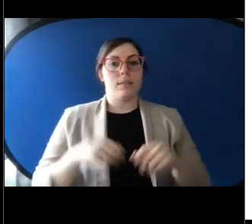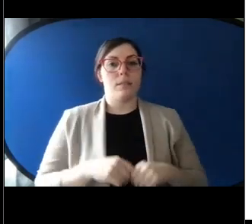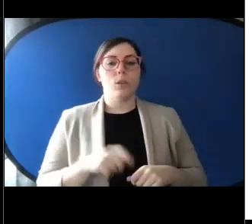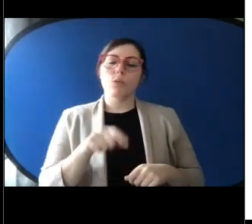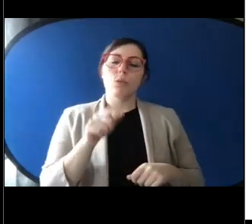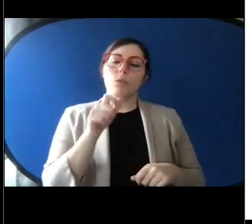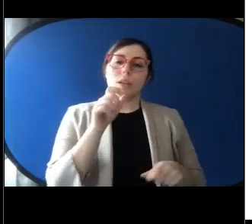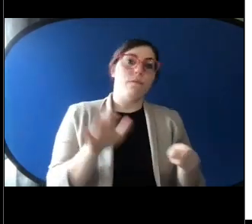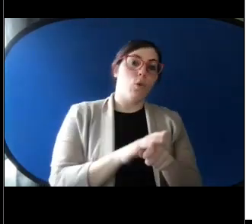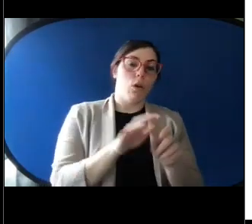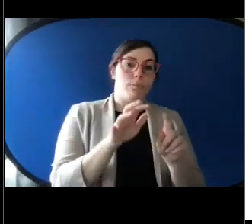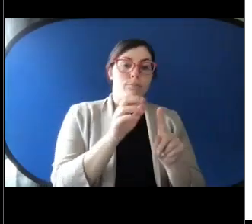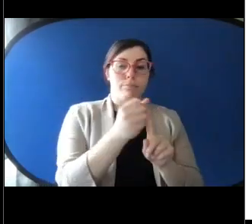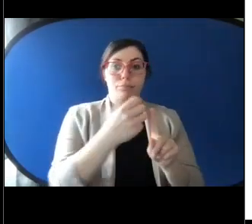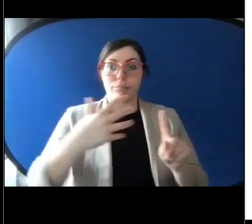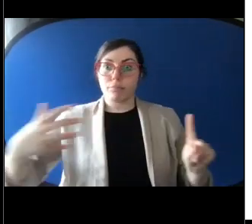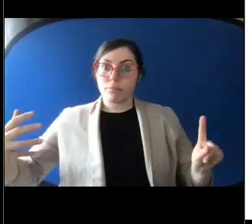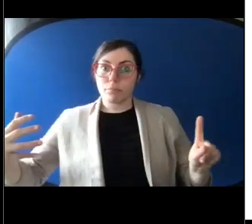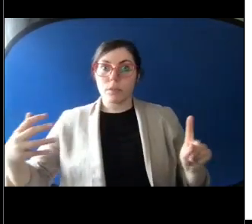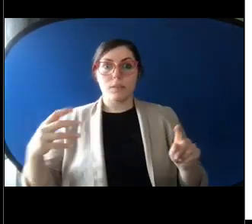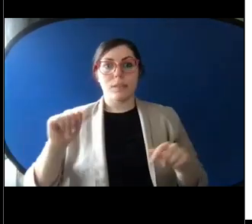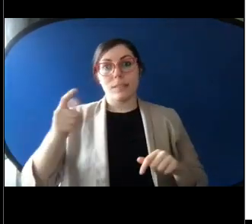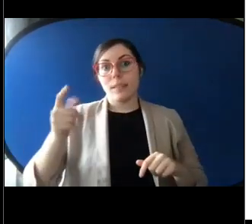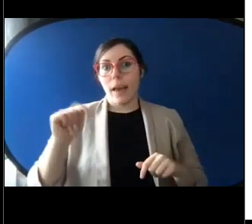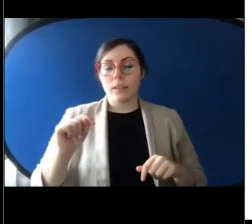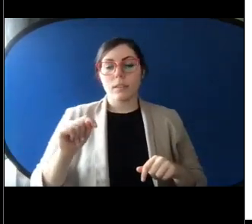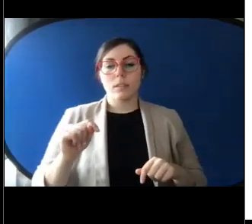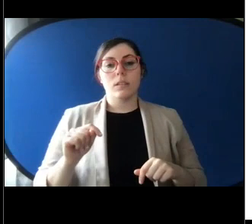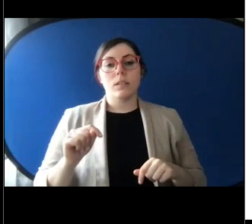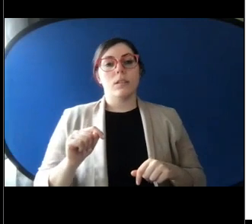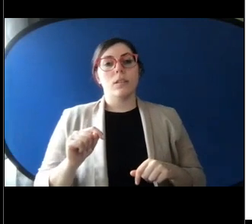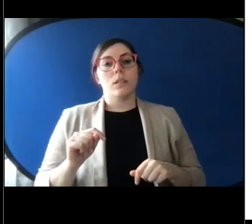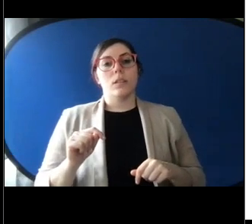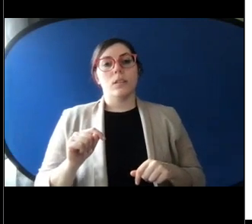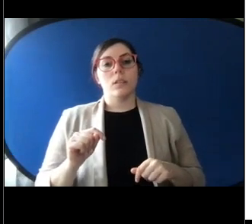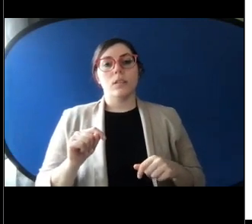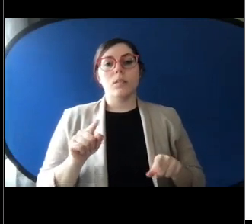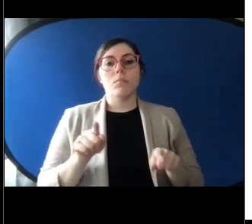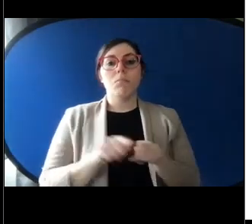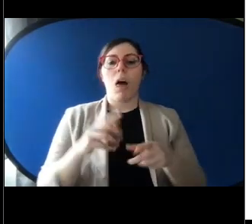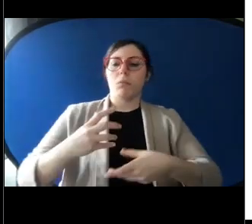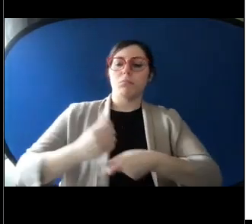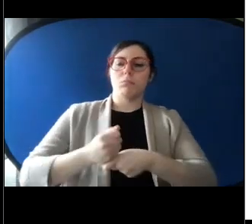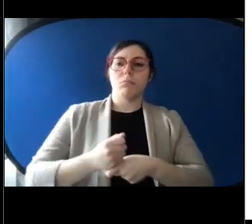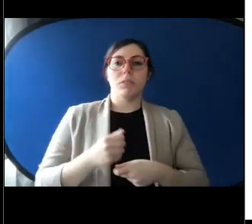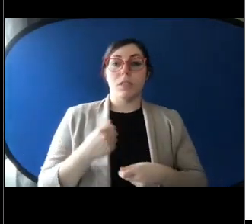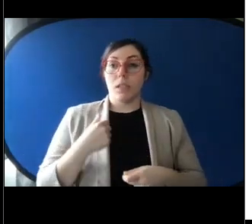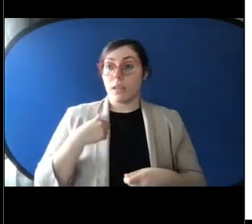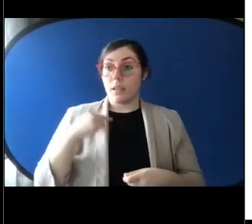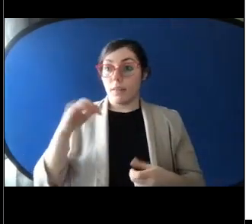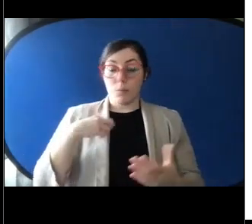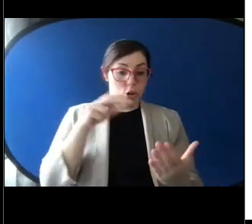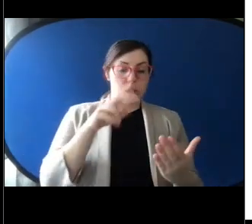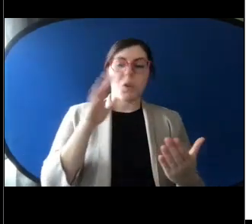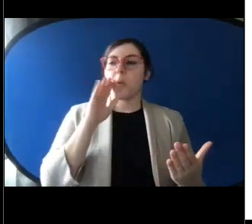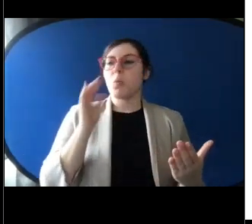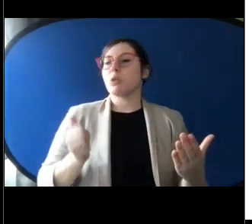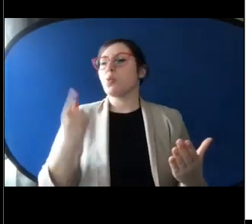there. And that means that as a human, I can with be pretty sure you mean exactly which license. Next slide.